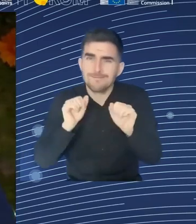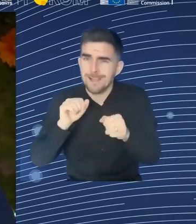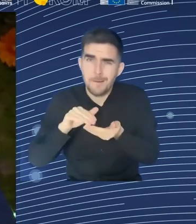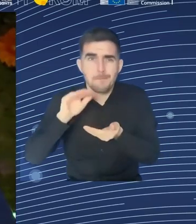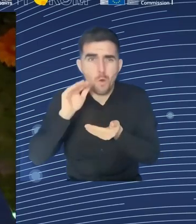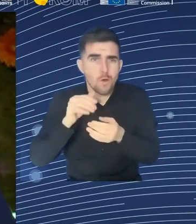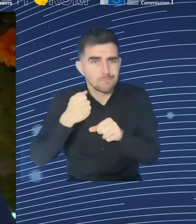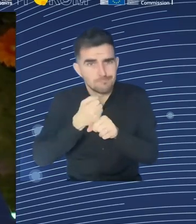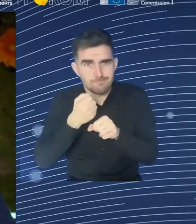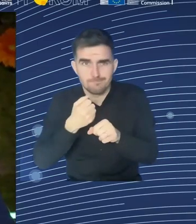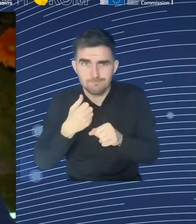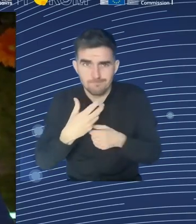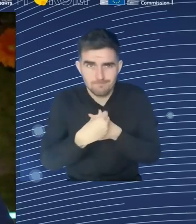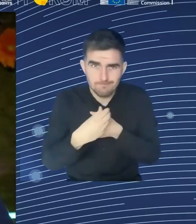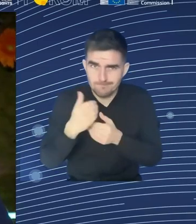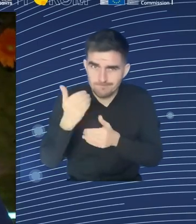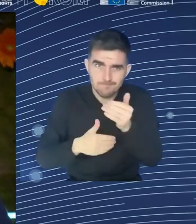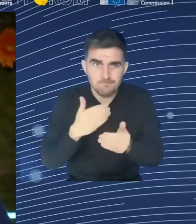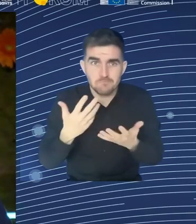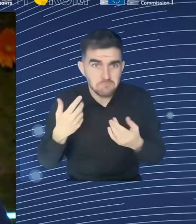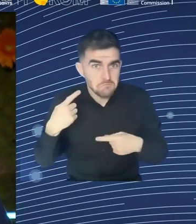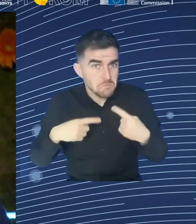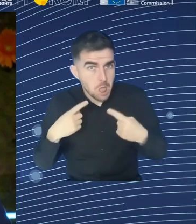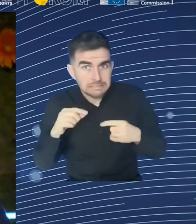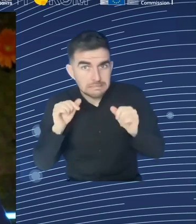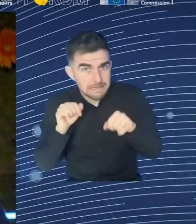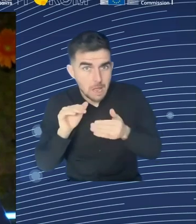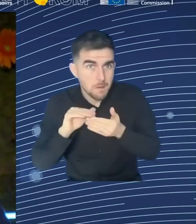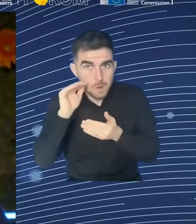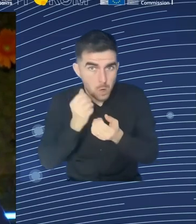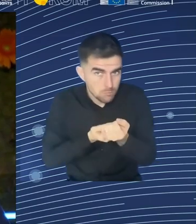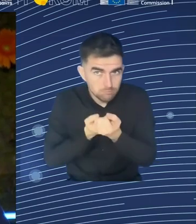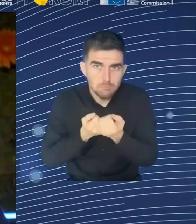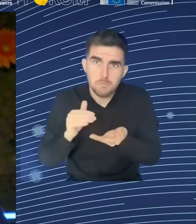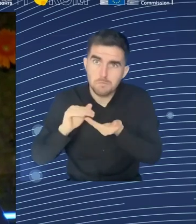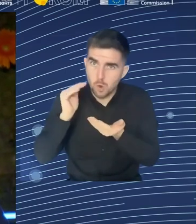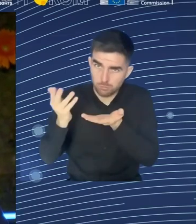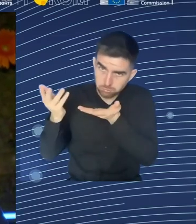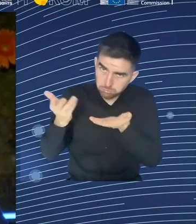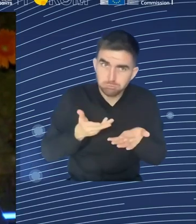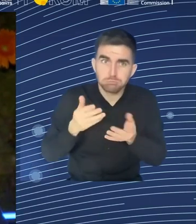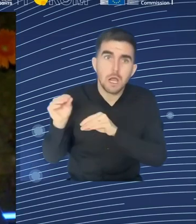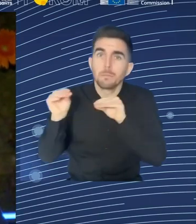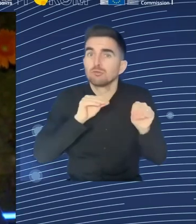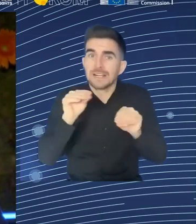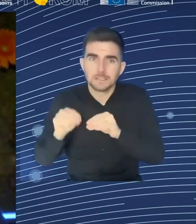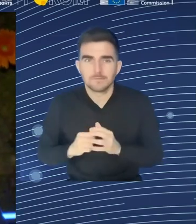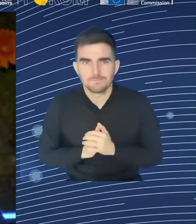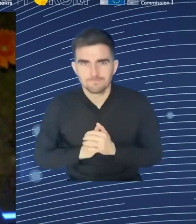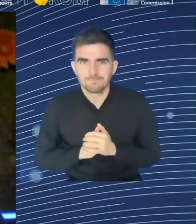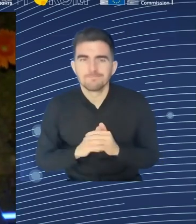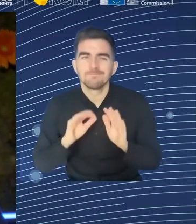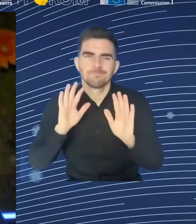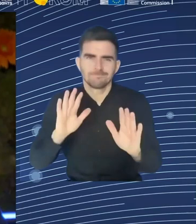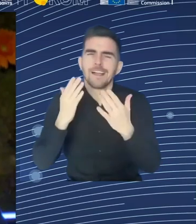briefly. There are some AI thinkers in Spain that have developed a term which is called, I think that